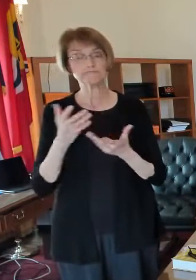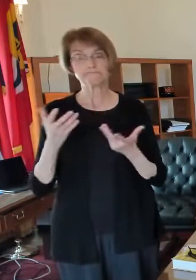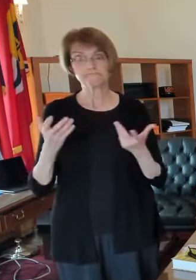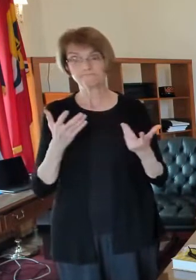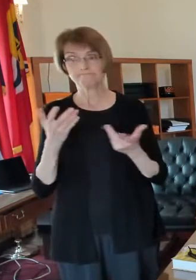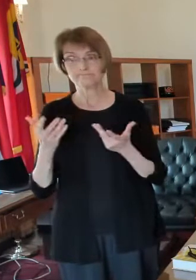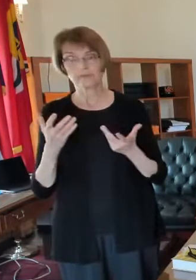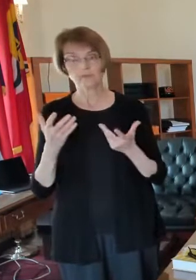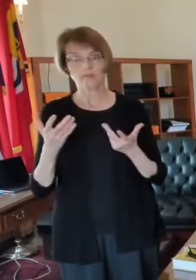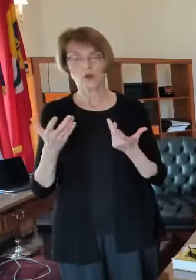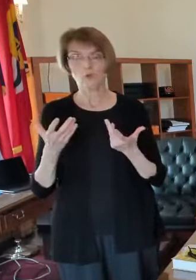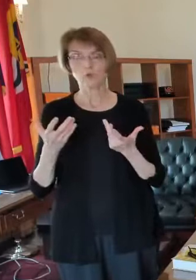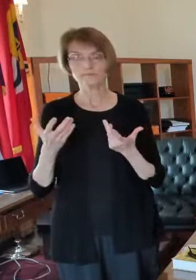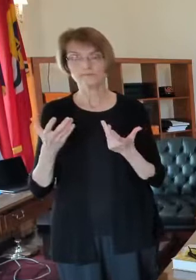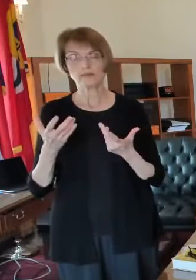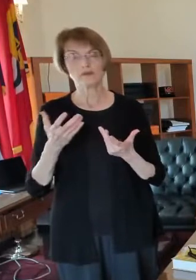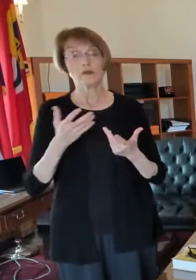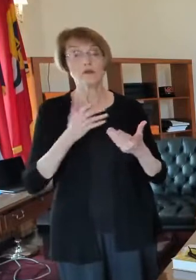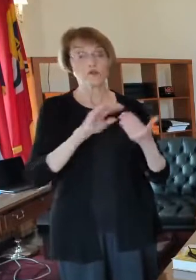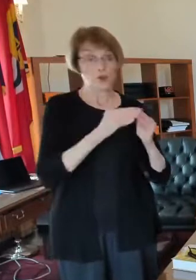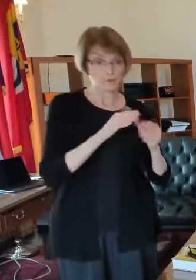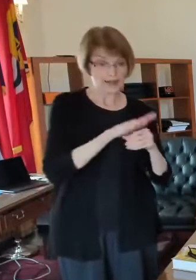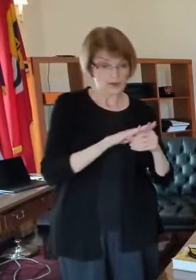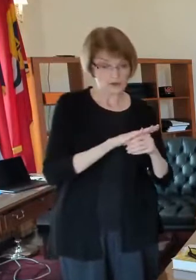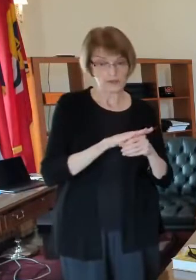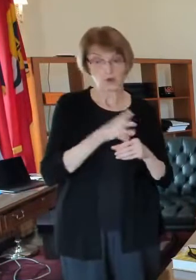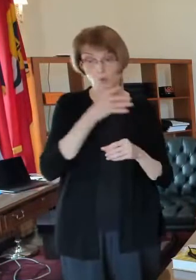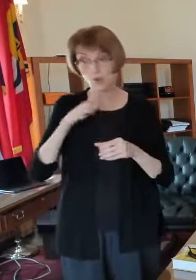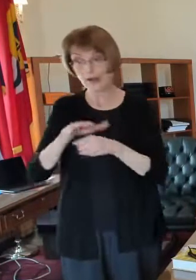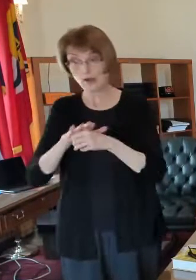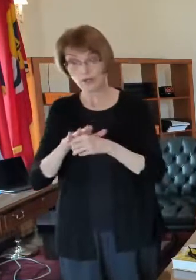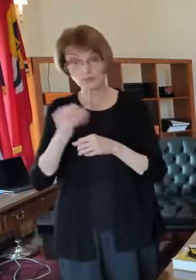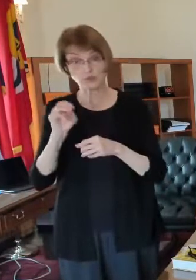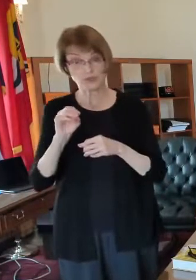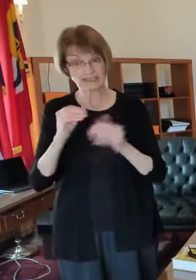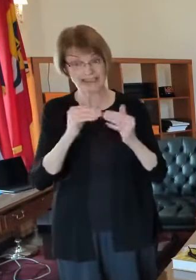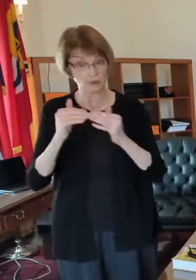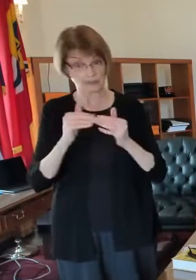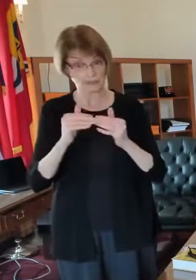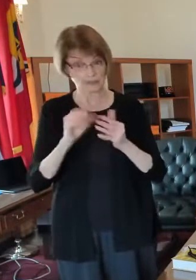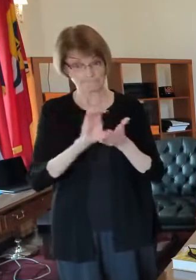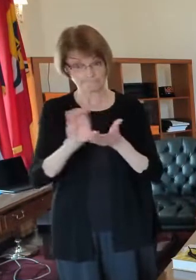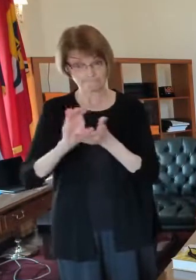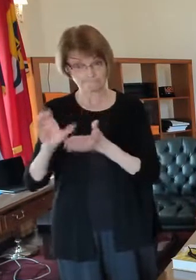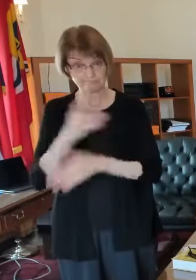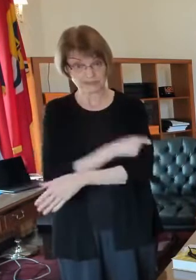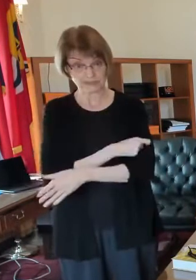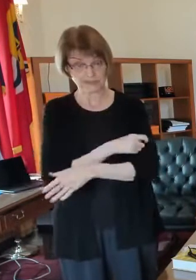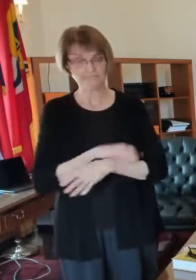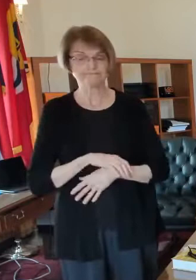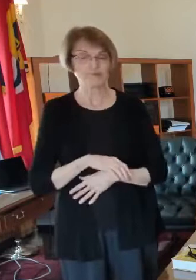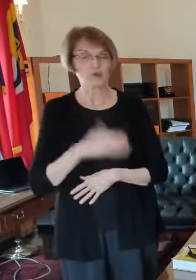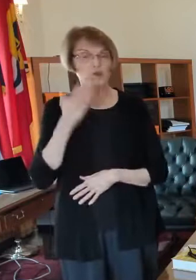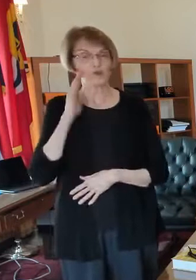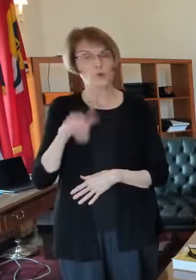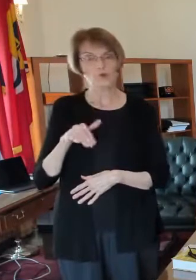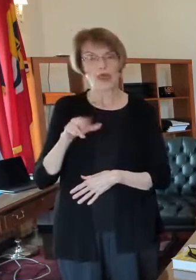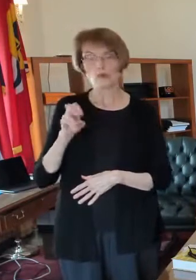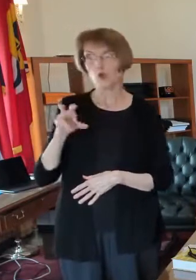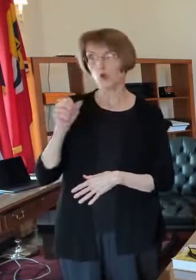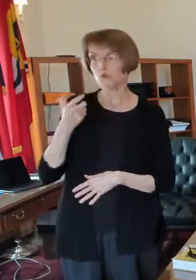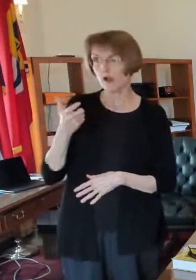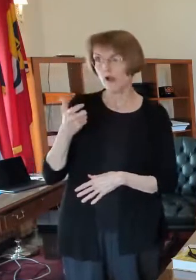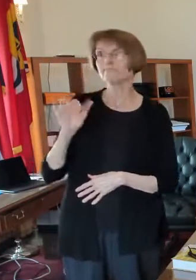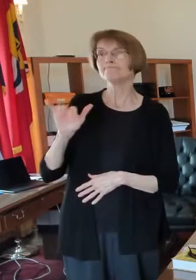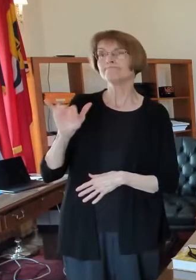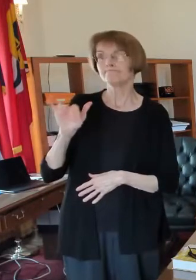to the rural and urban areas in the state of missouri well kevin you know we've all seen this on the news um what we have continued to